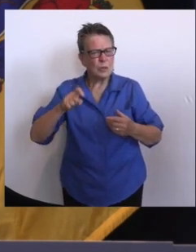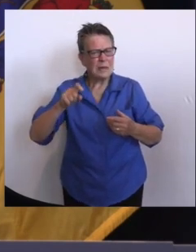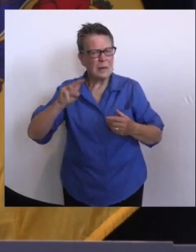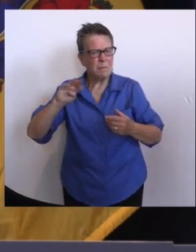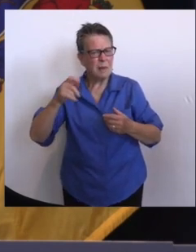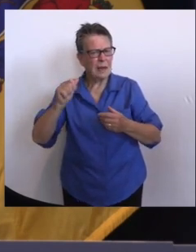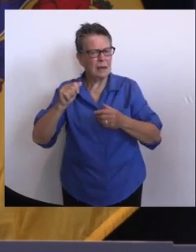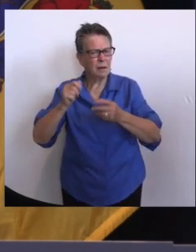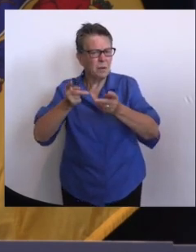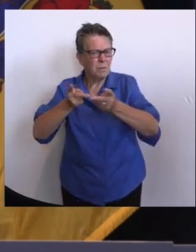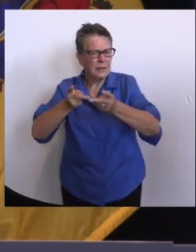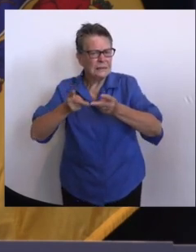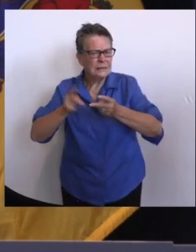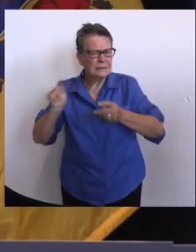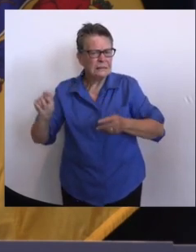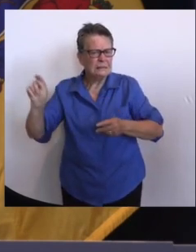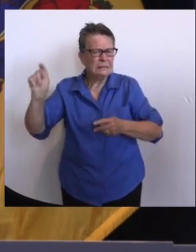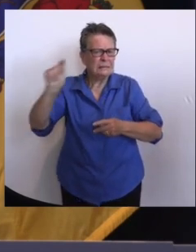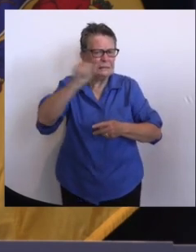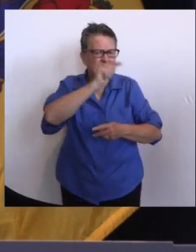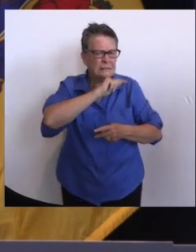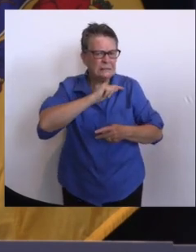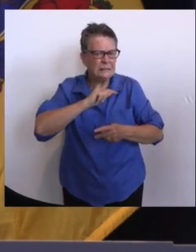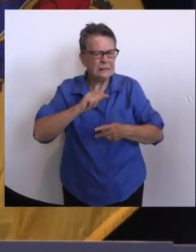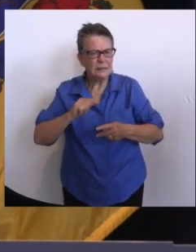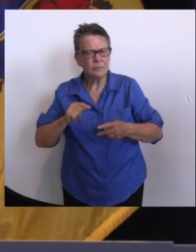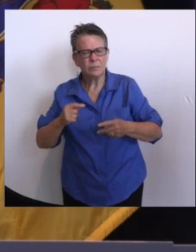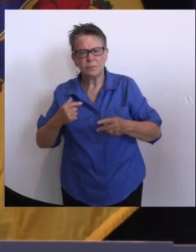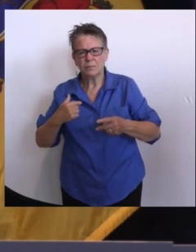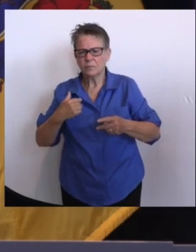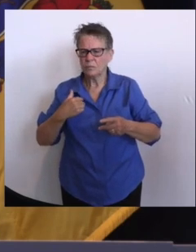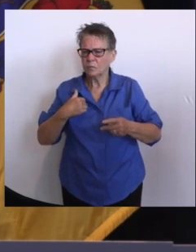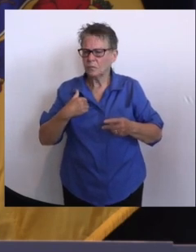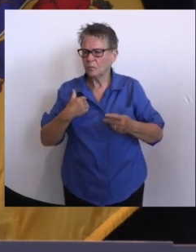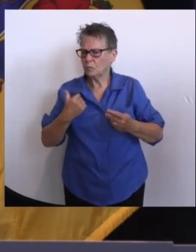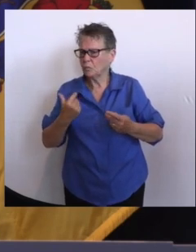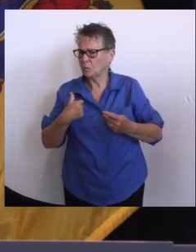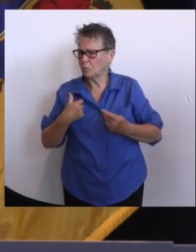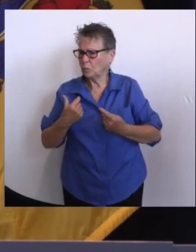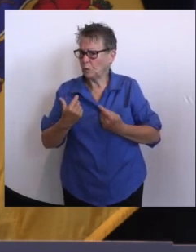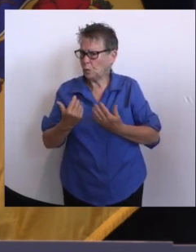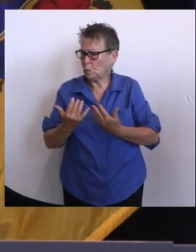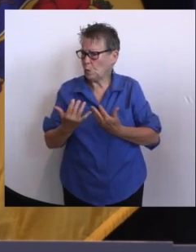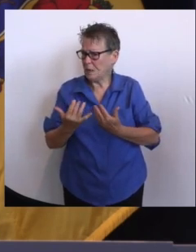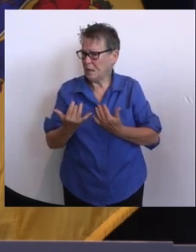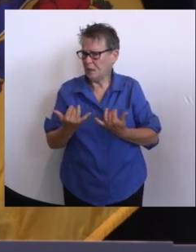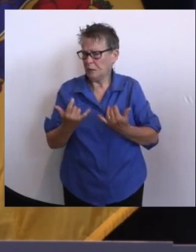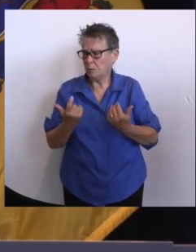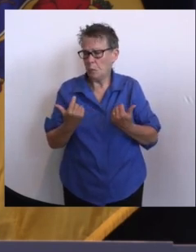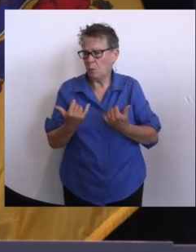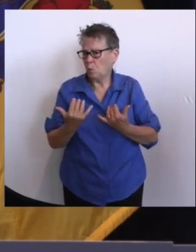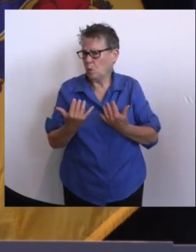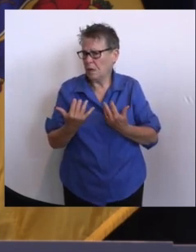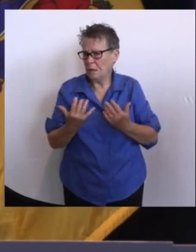big? And that's something that we are, all of us, war gaming as we speak. But I promise you this, we'll be ready.